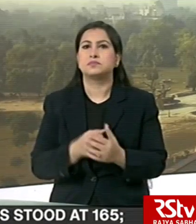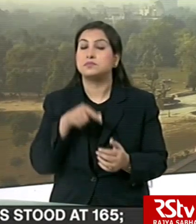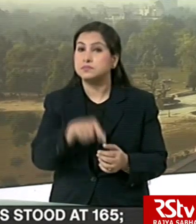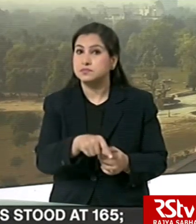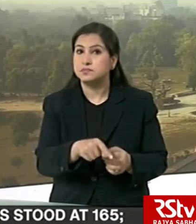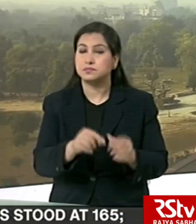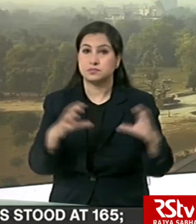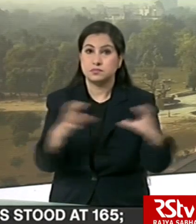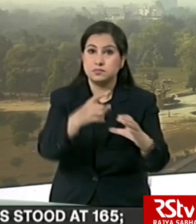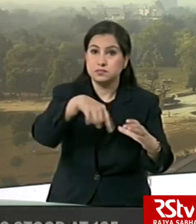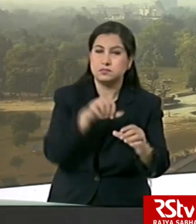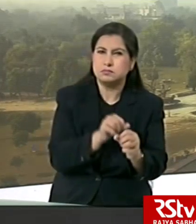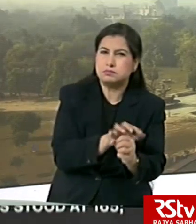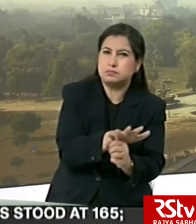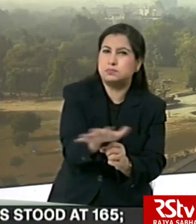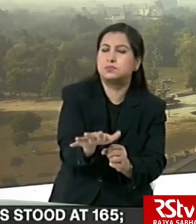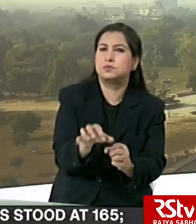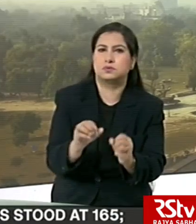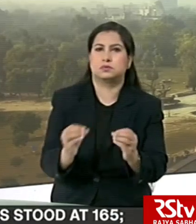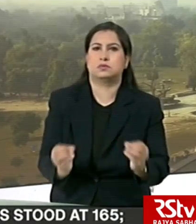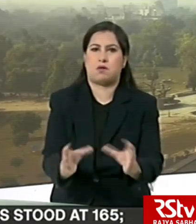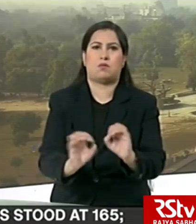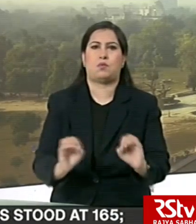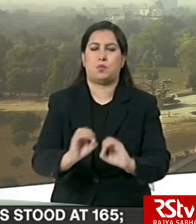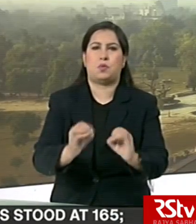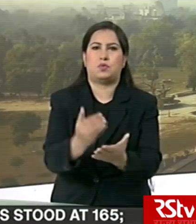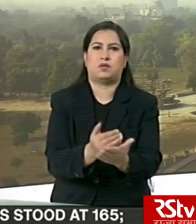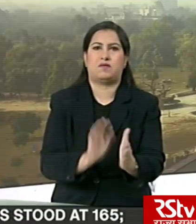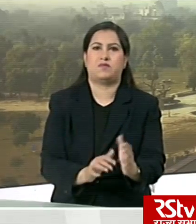the community is also at a minimum level as of now.